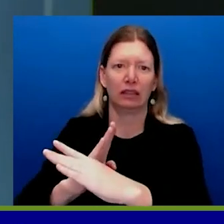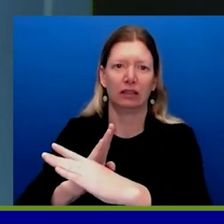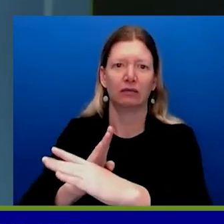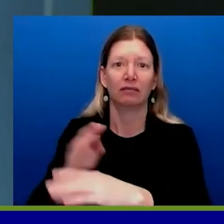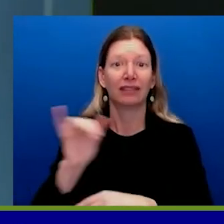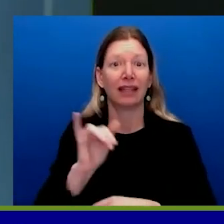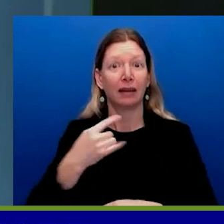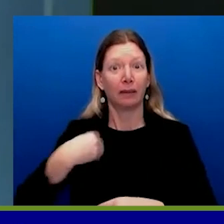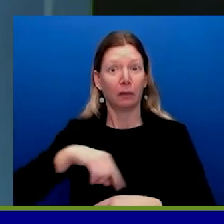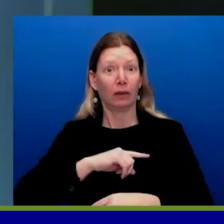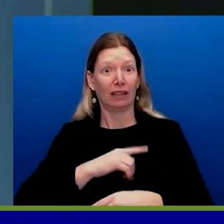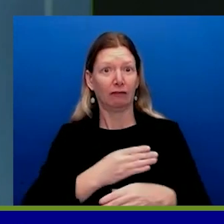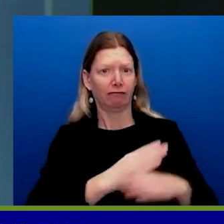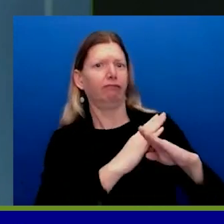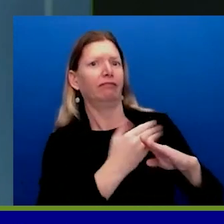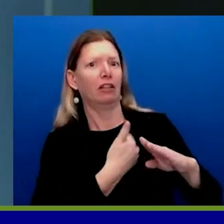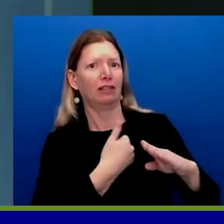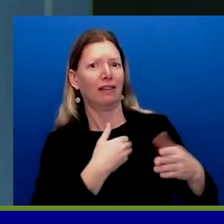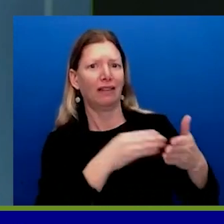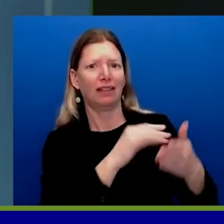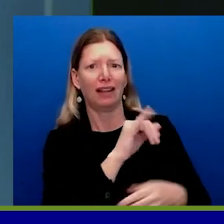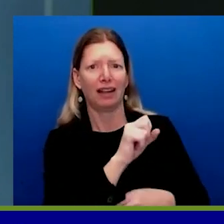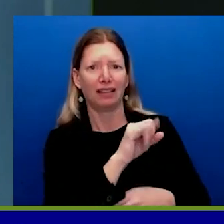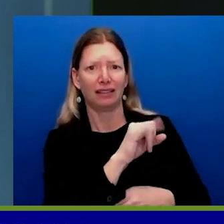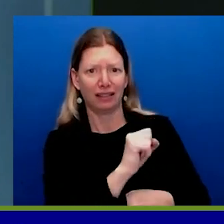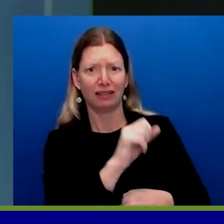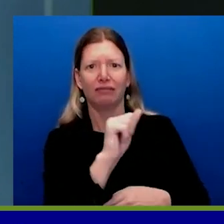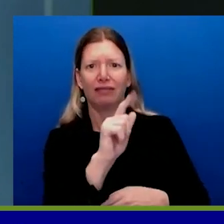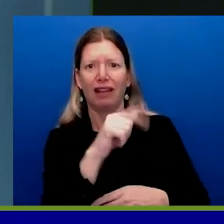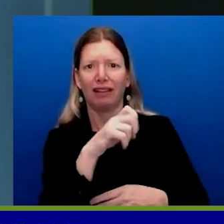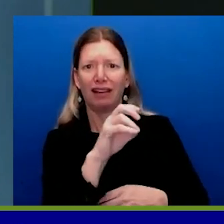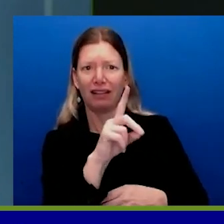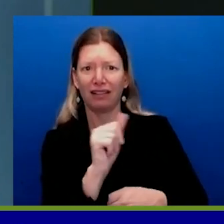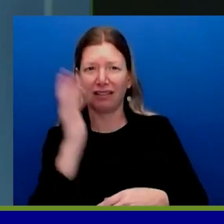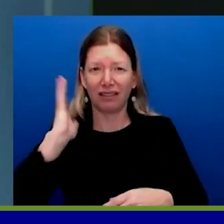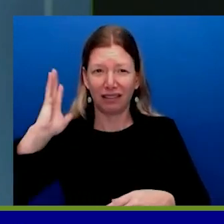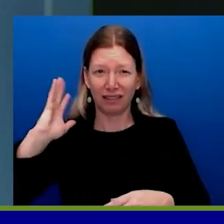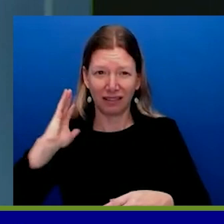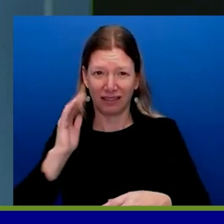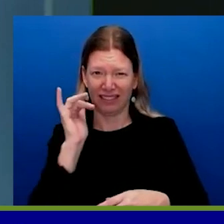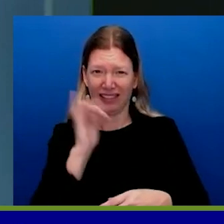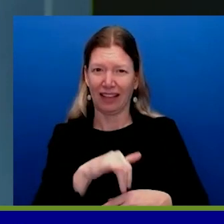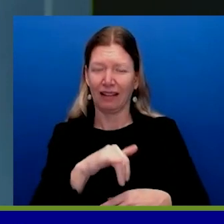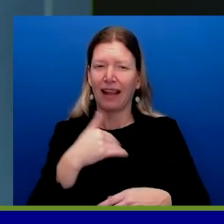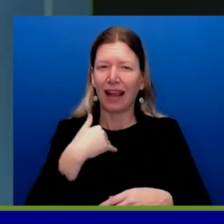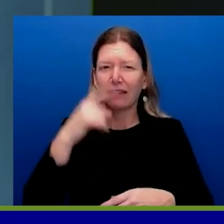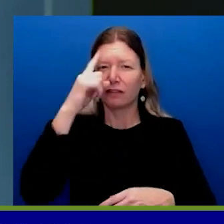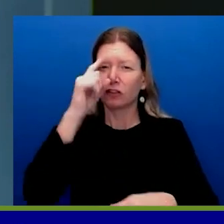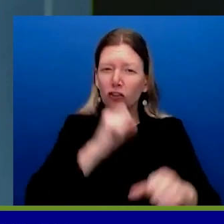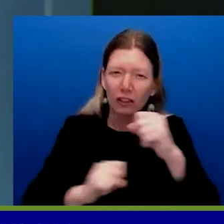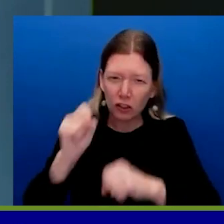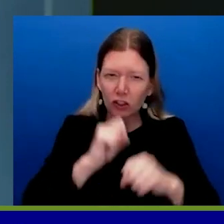a logic to going after the leadership of a network. But in the meantime, there are